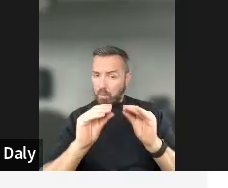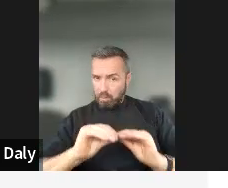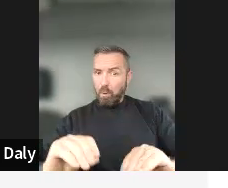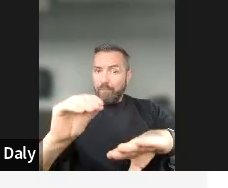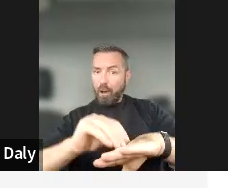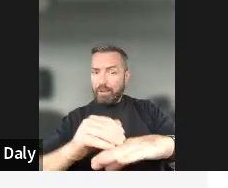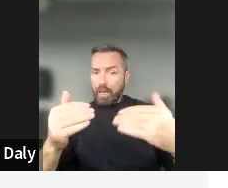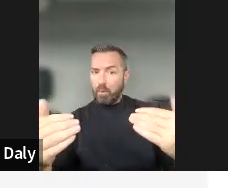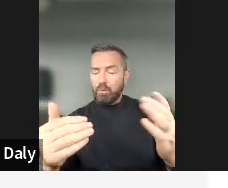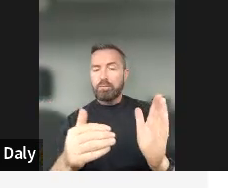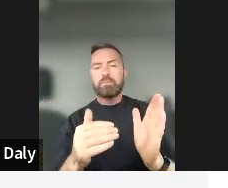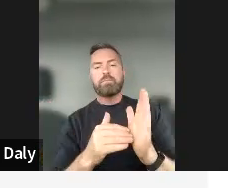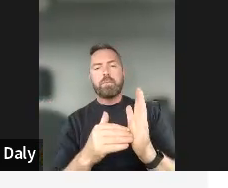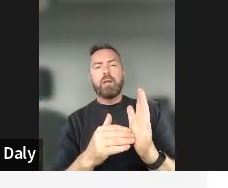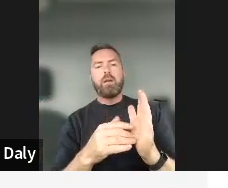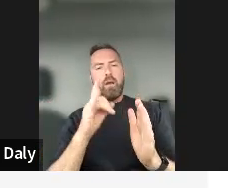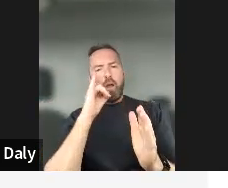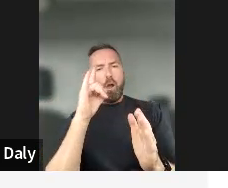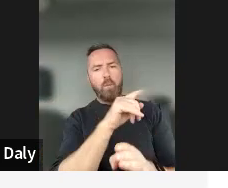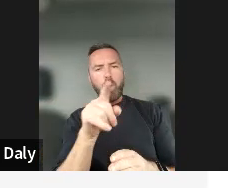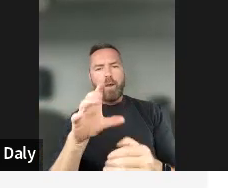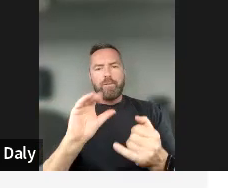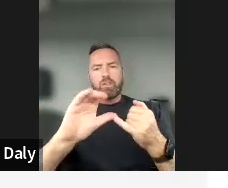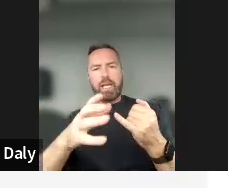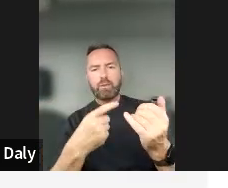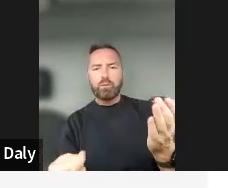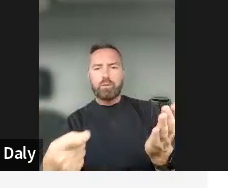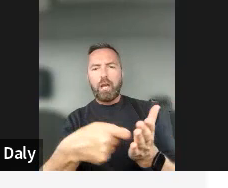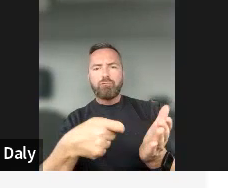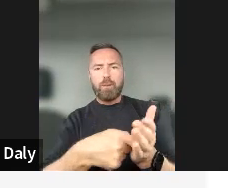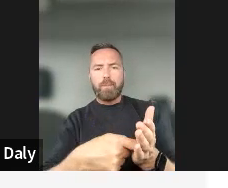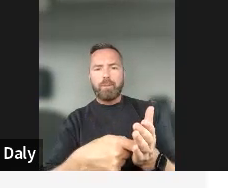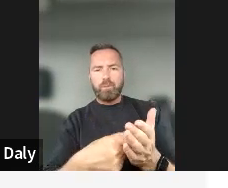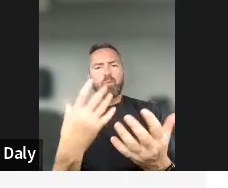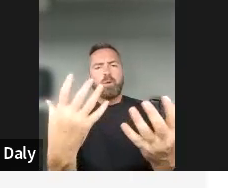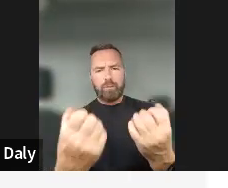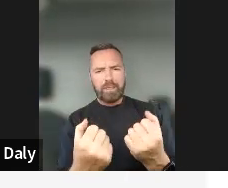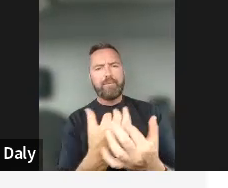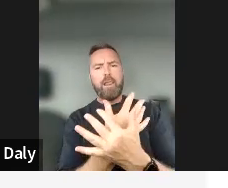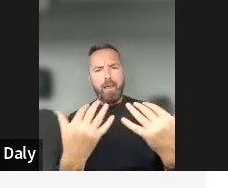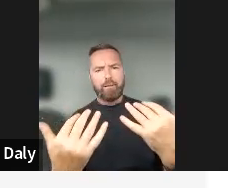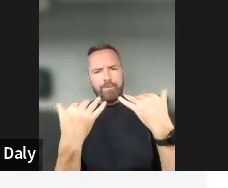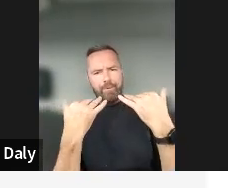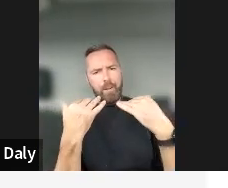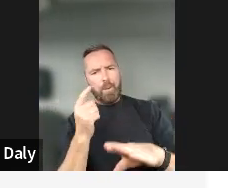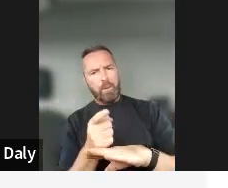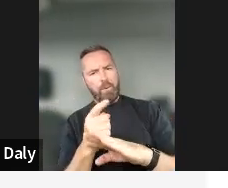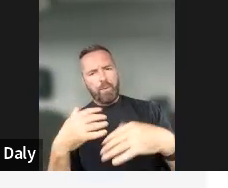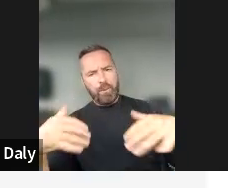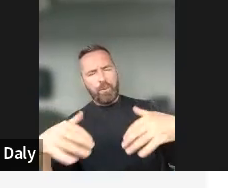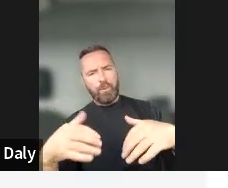So I hope everyone had the possibility to contribute. I think we've been receiving a lot of inputs.